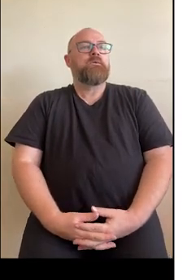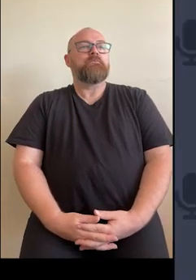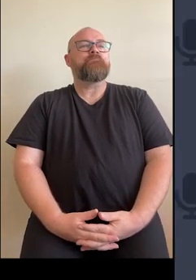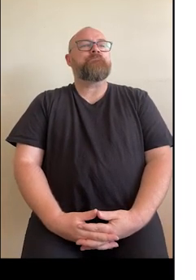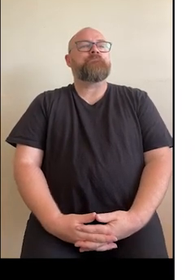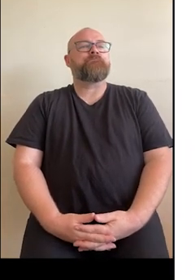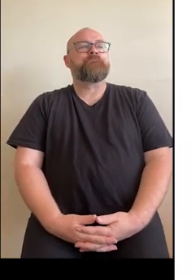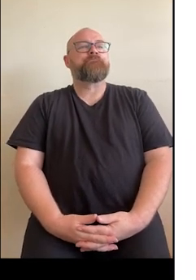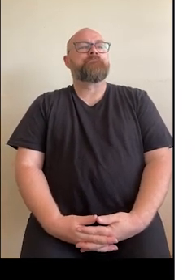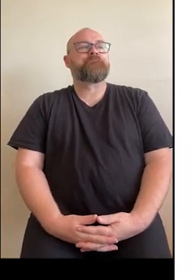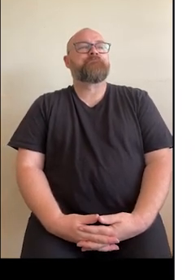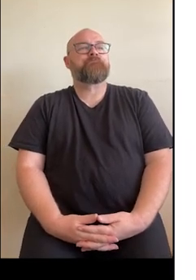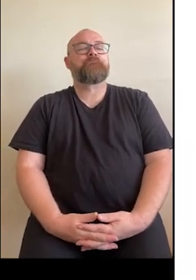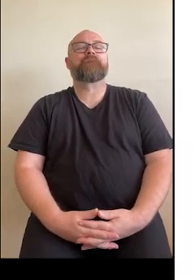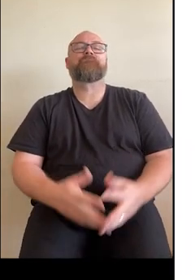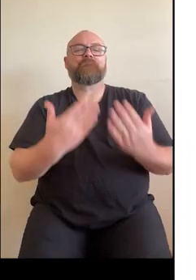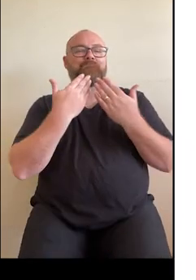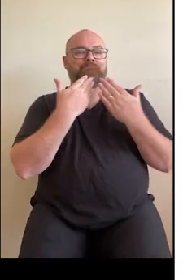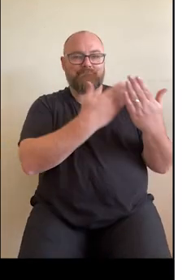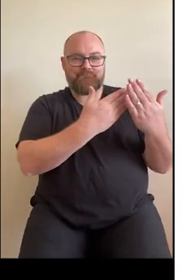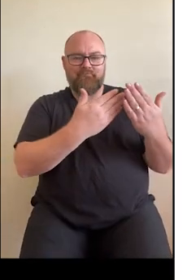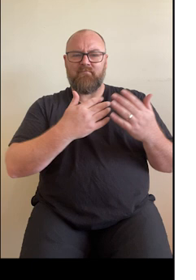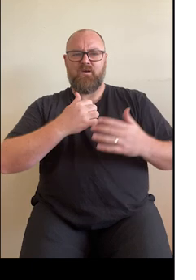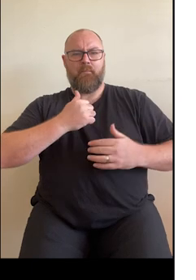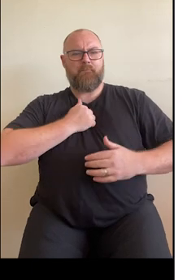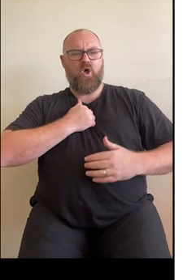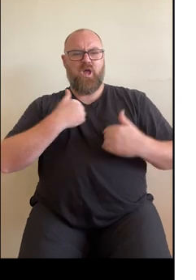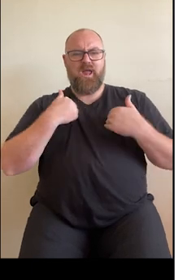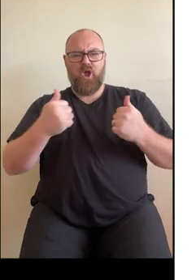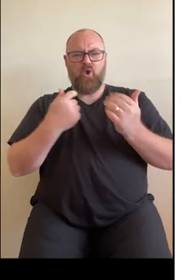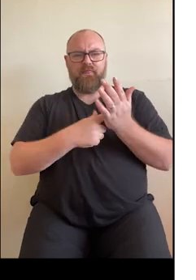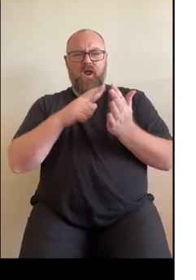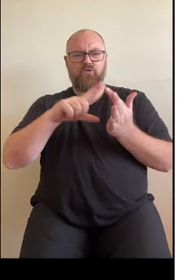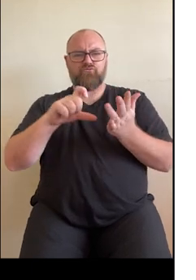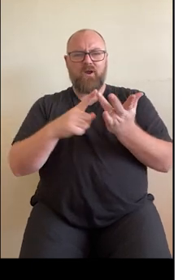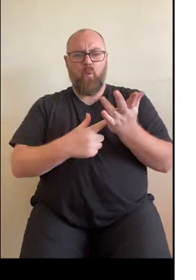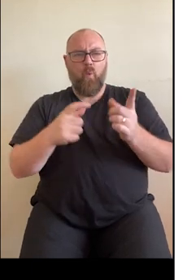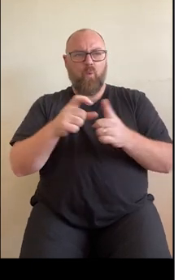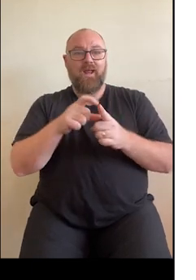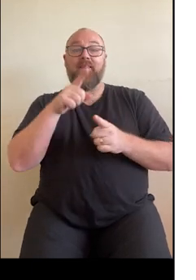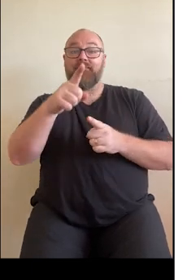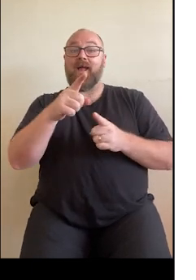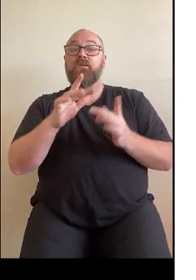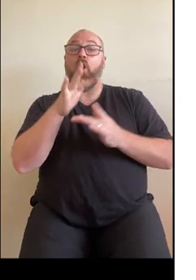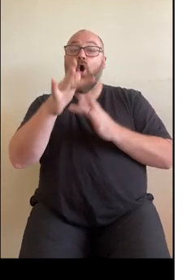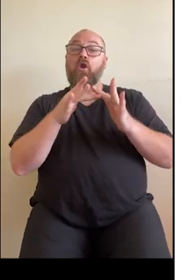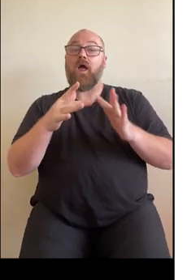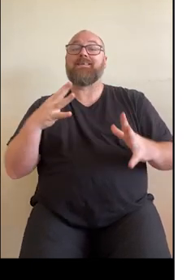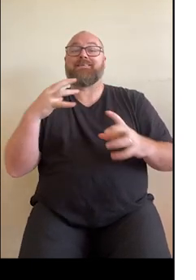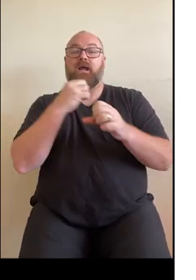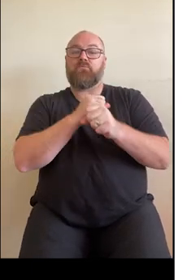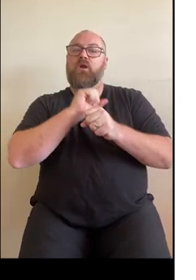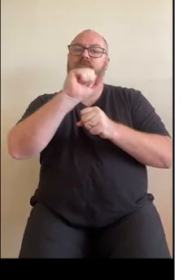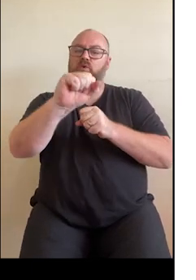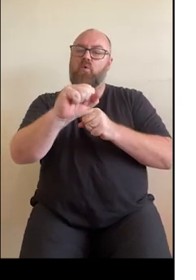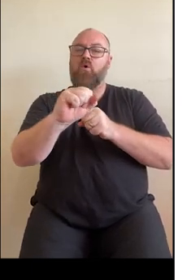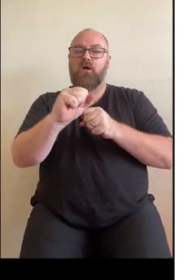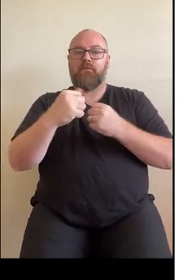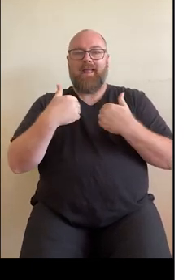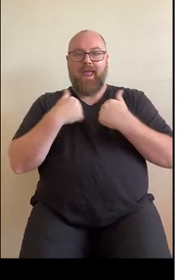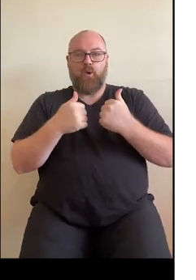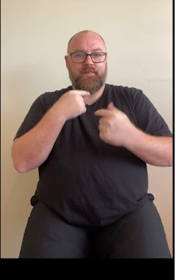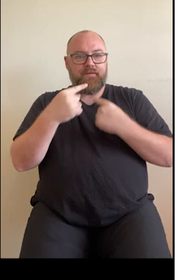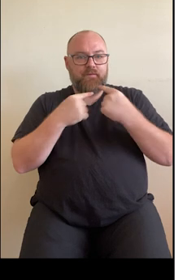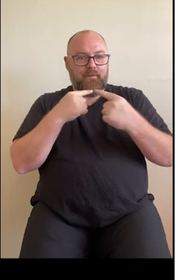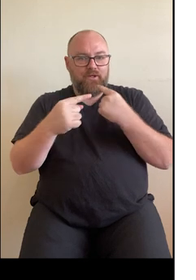Thanks, Kathy. So what is My Health Record? My Health Record is an online summary of your key health information and it